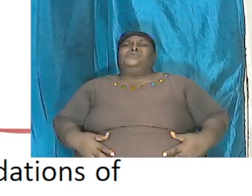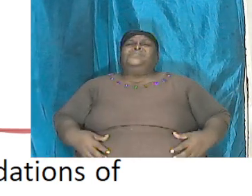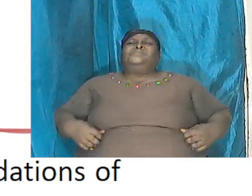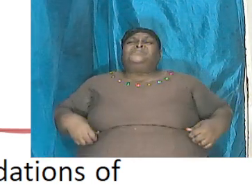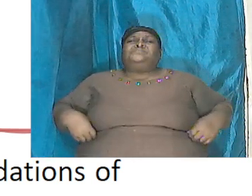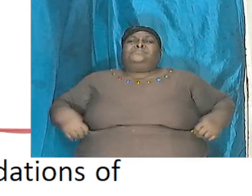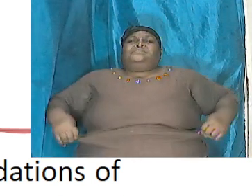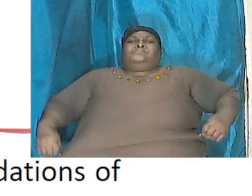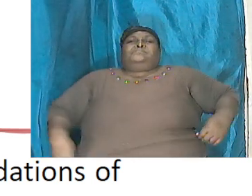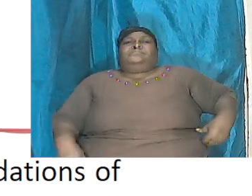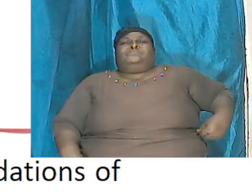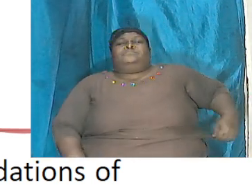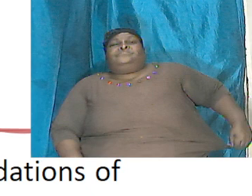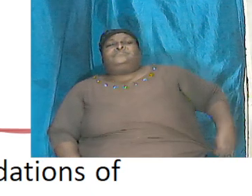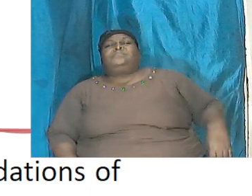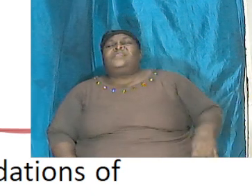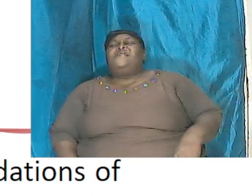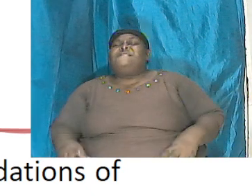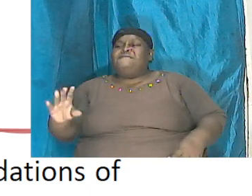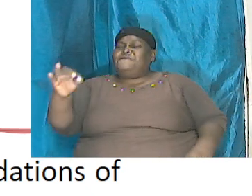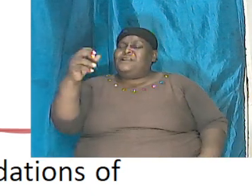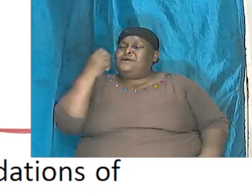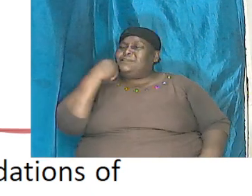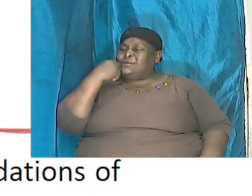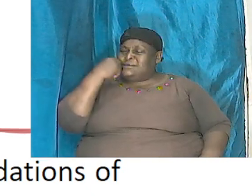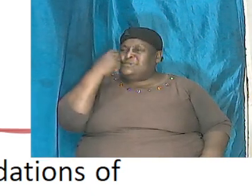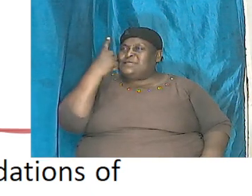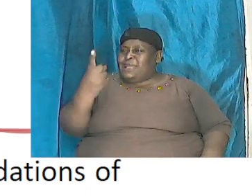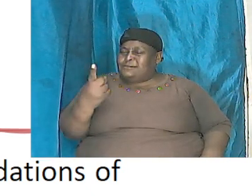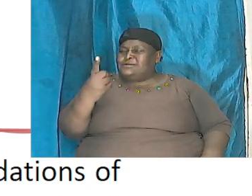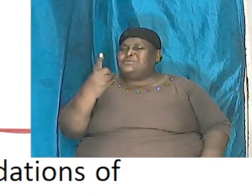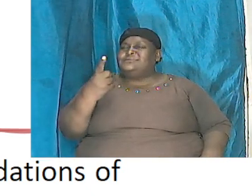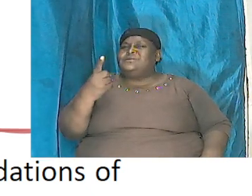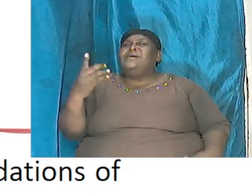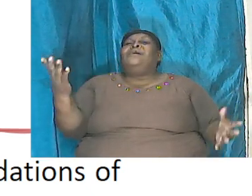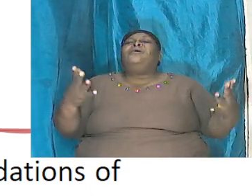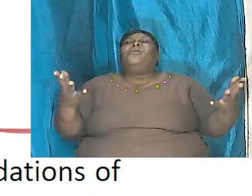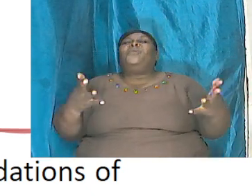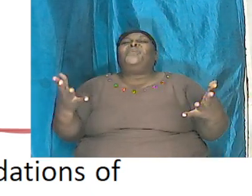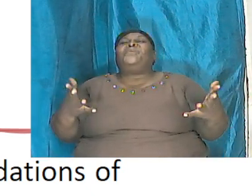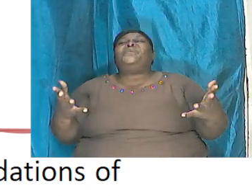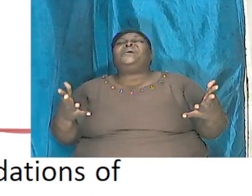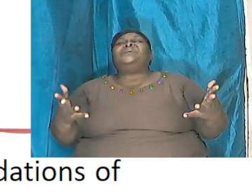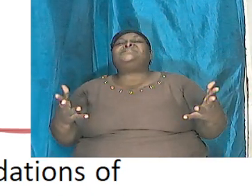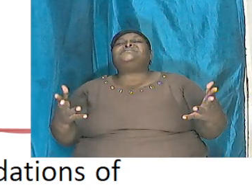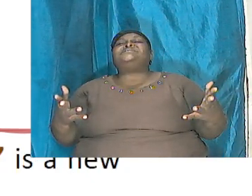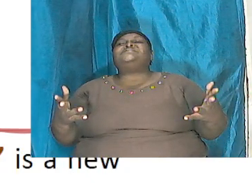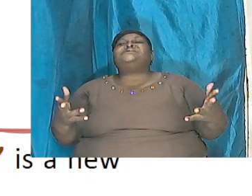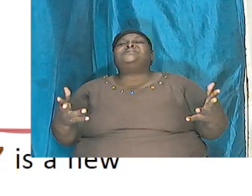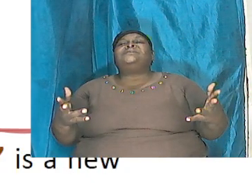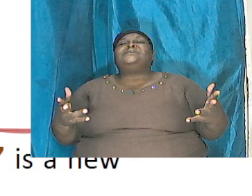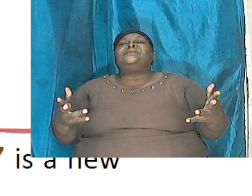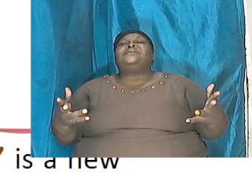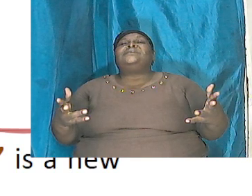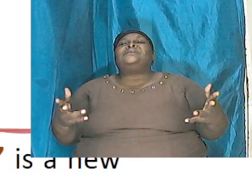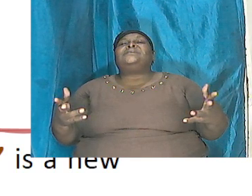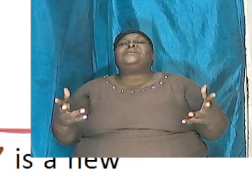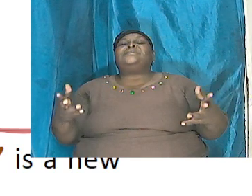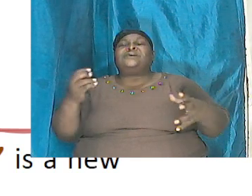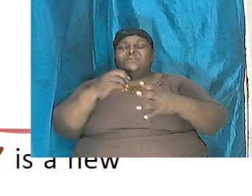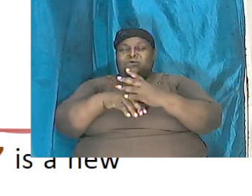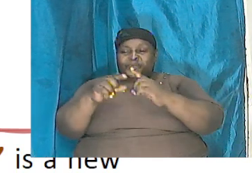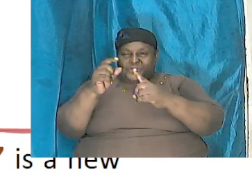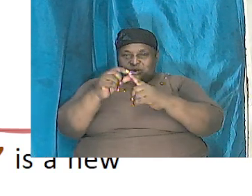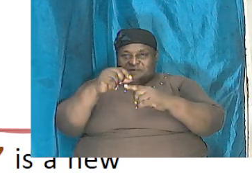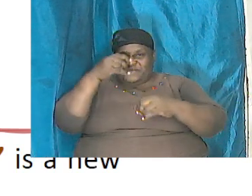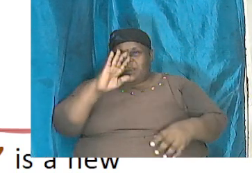find out and understand right what exactly is contained in the words now